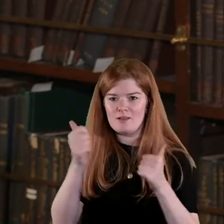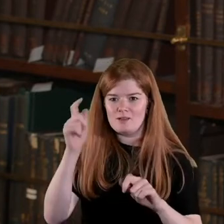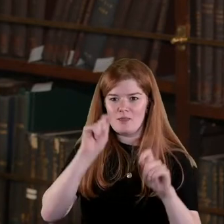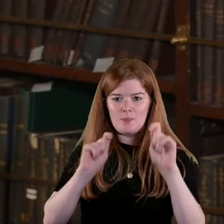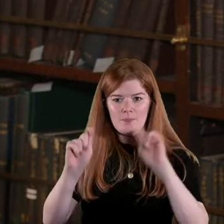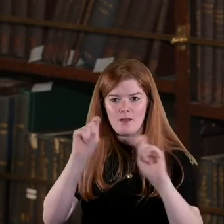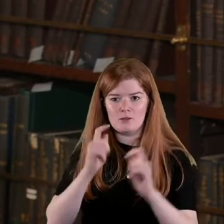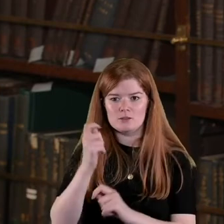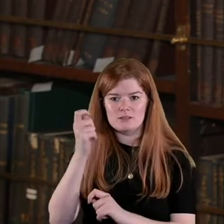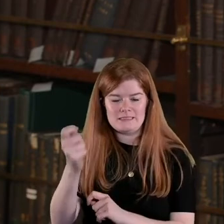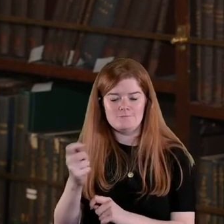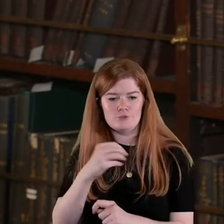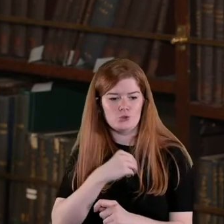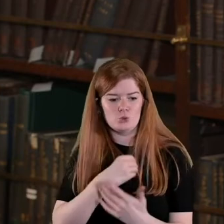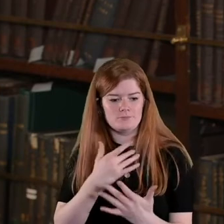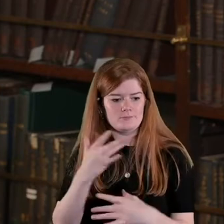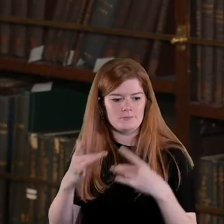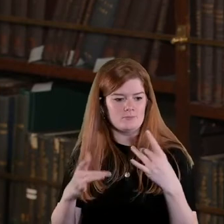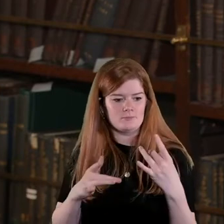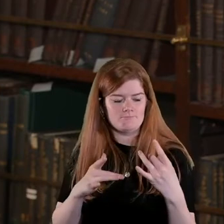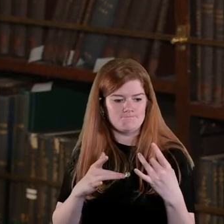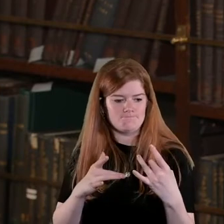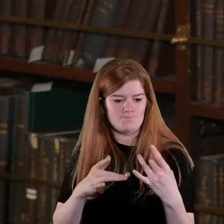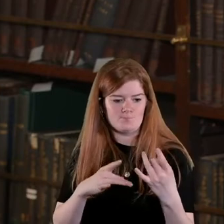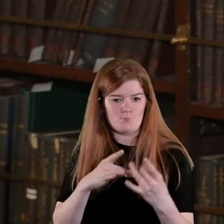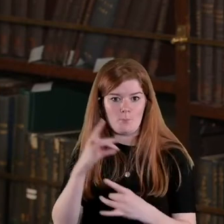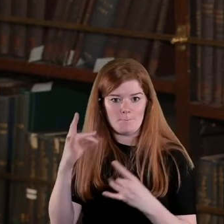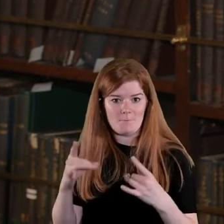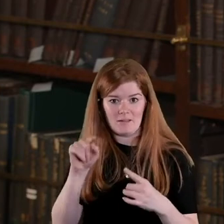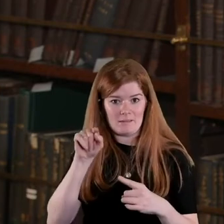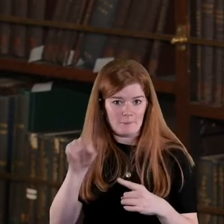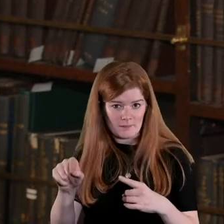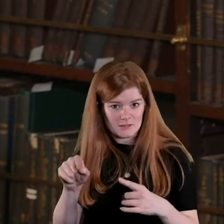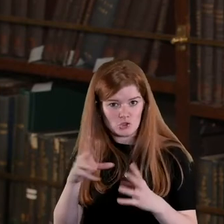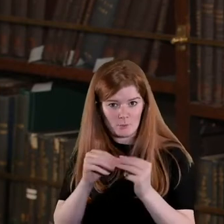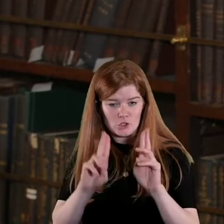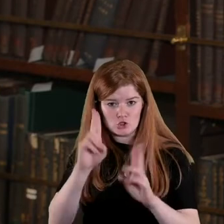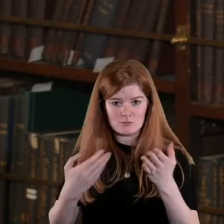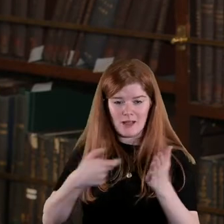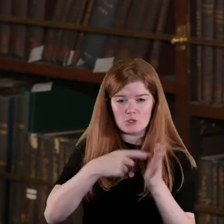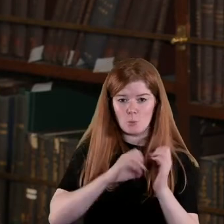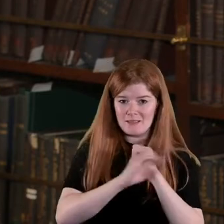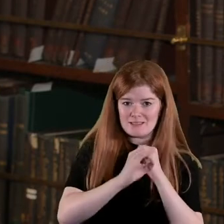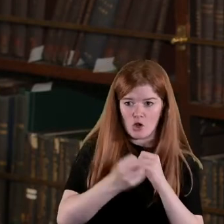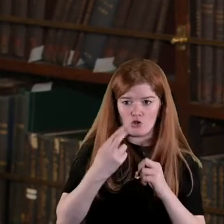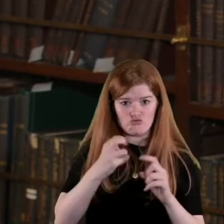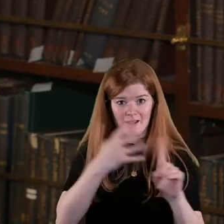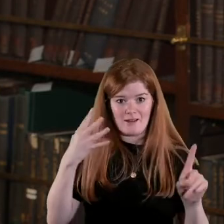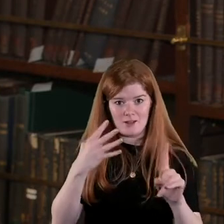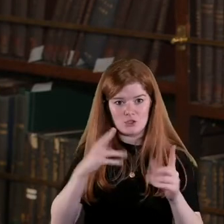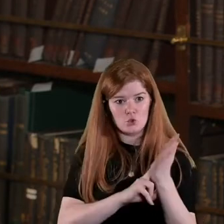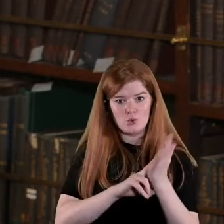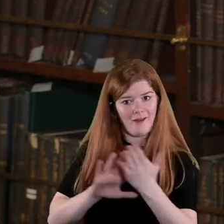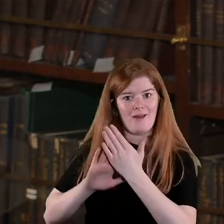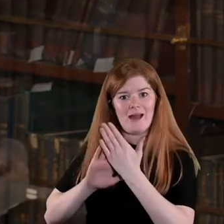given to making this an object of propaganda and weaponizing it against the British during the war of